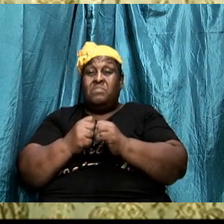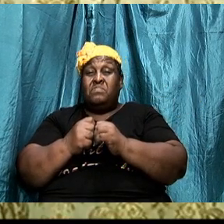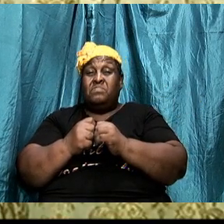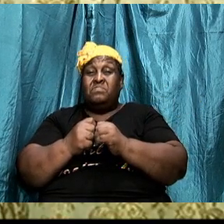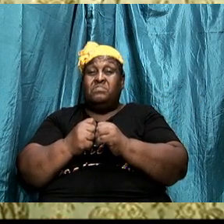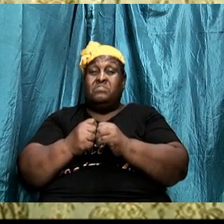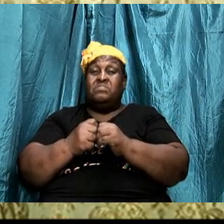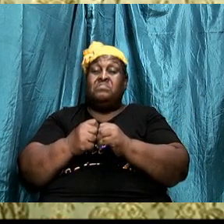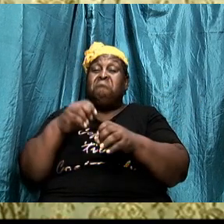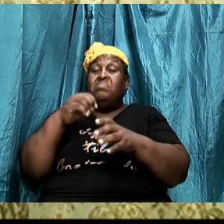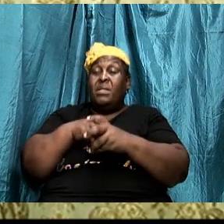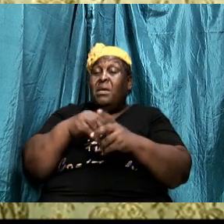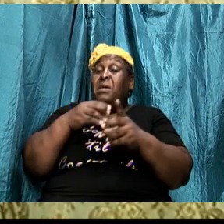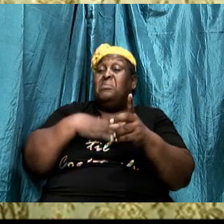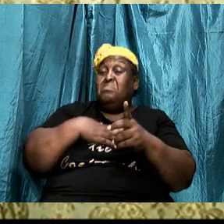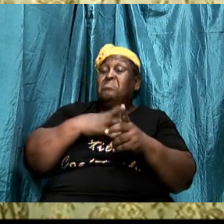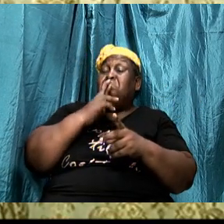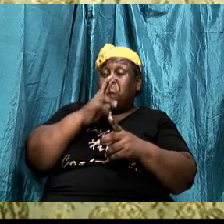in my response